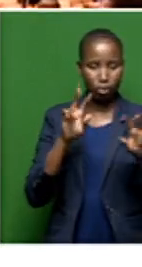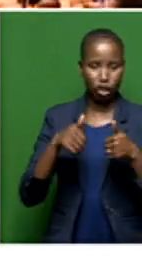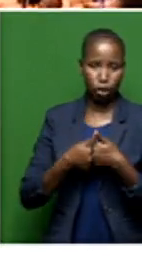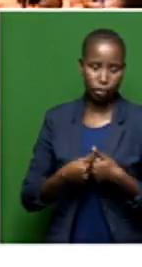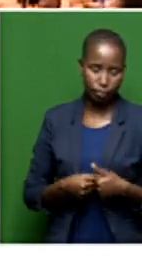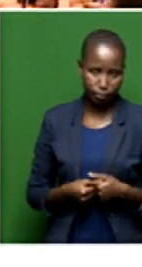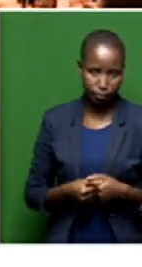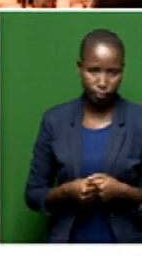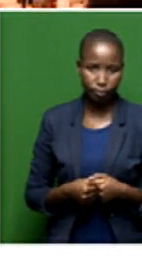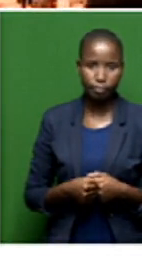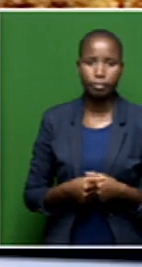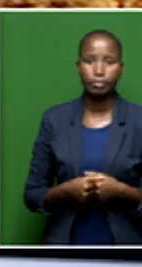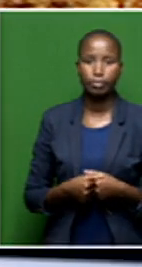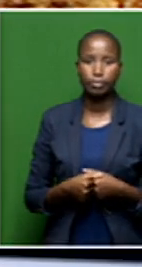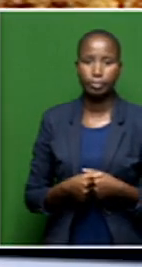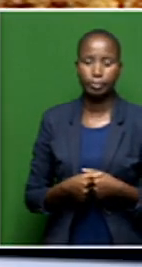News, Daun.